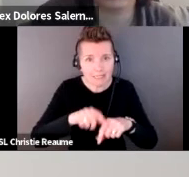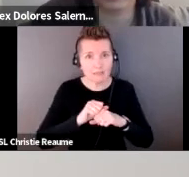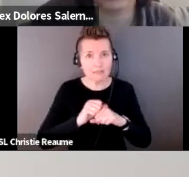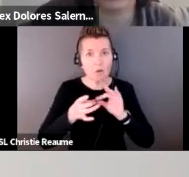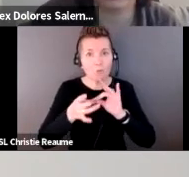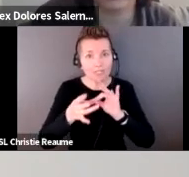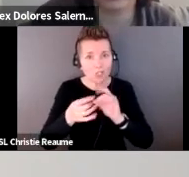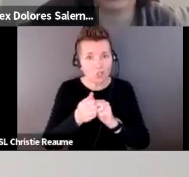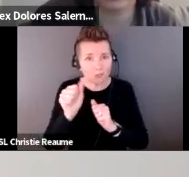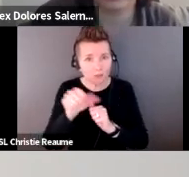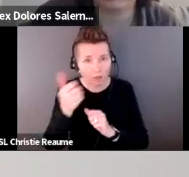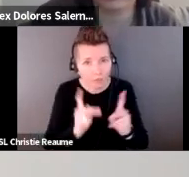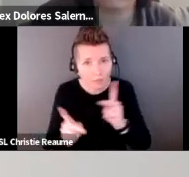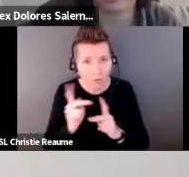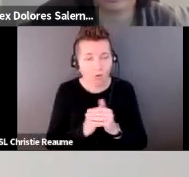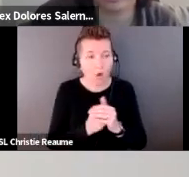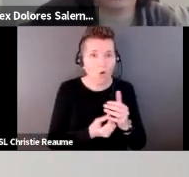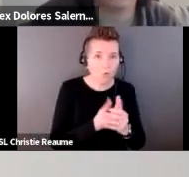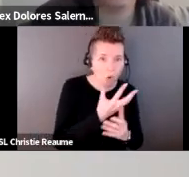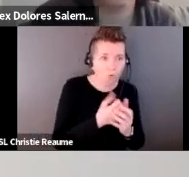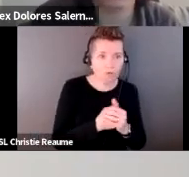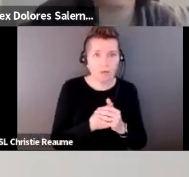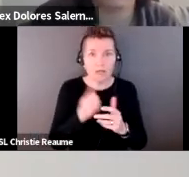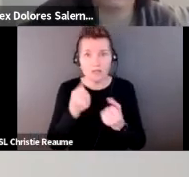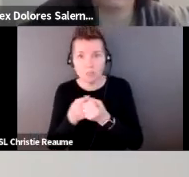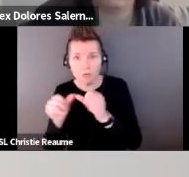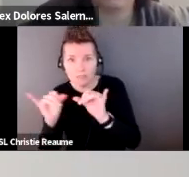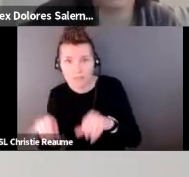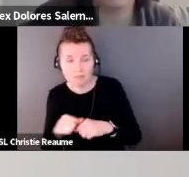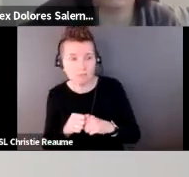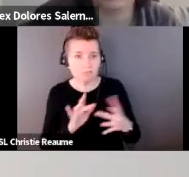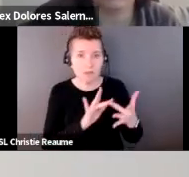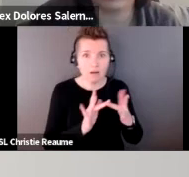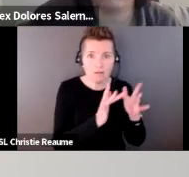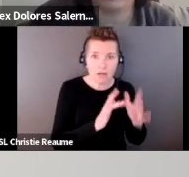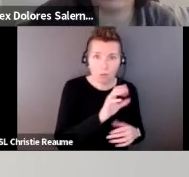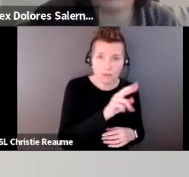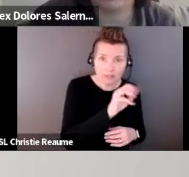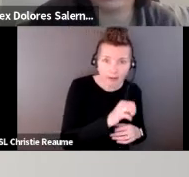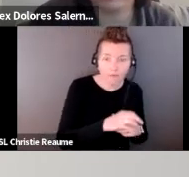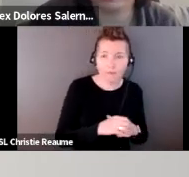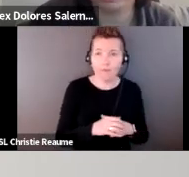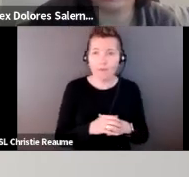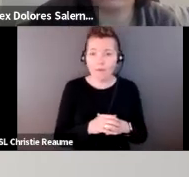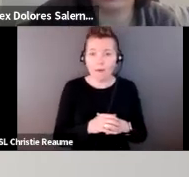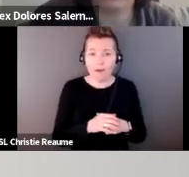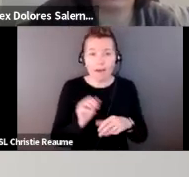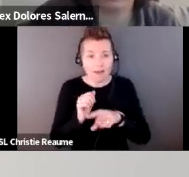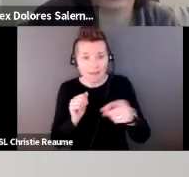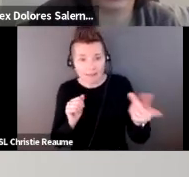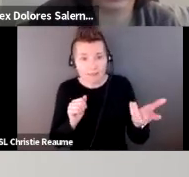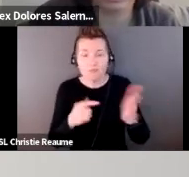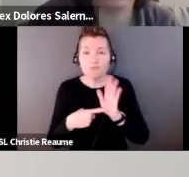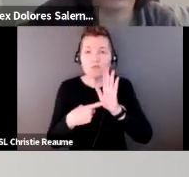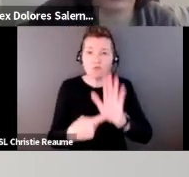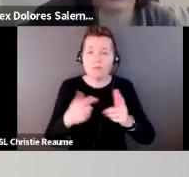growth, support systems, networks of care, or the labor of living with a disability or